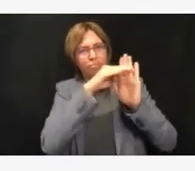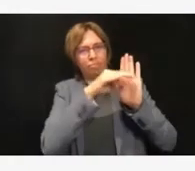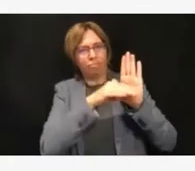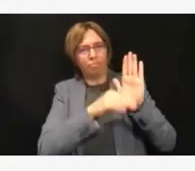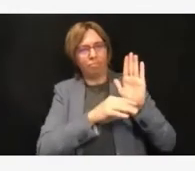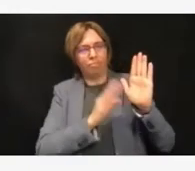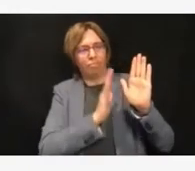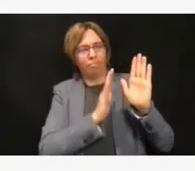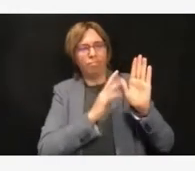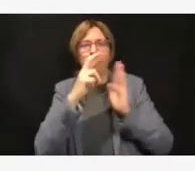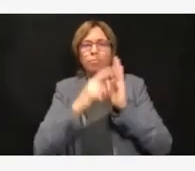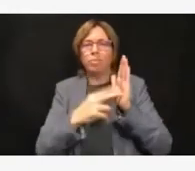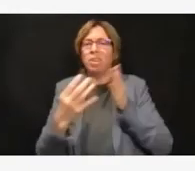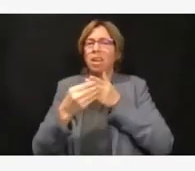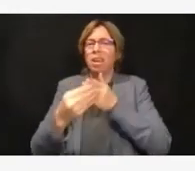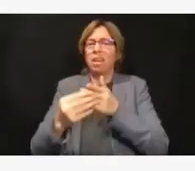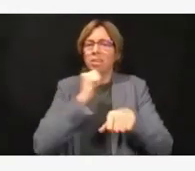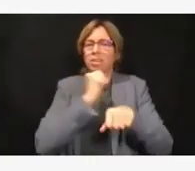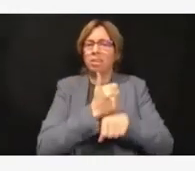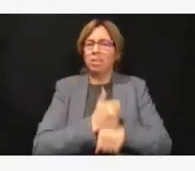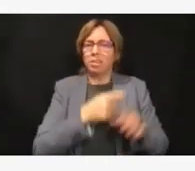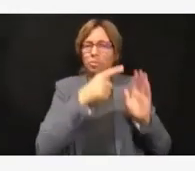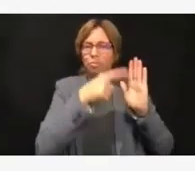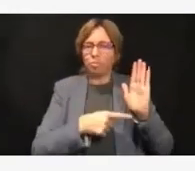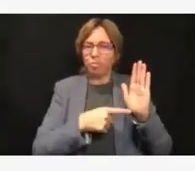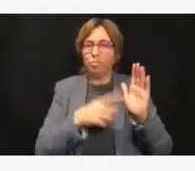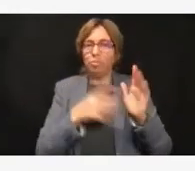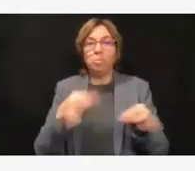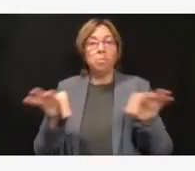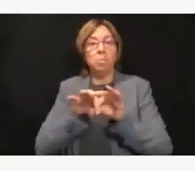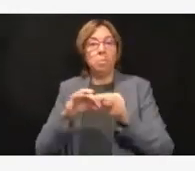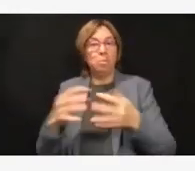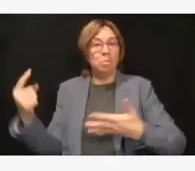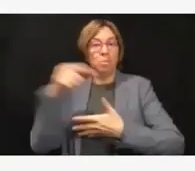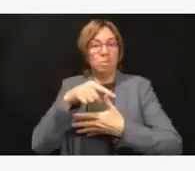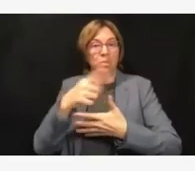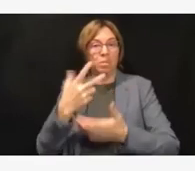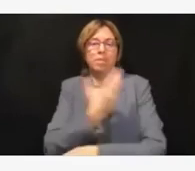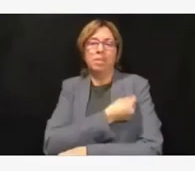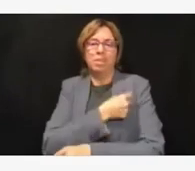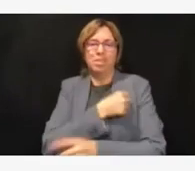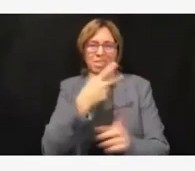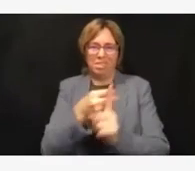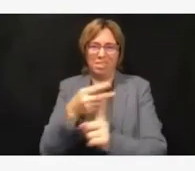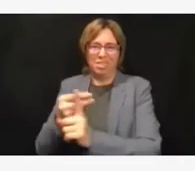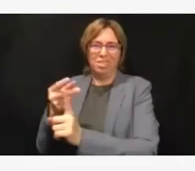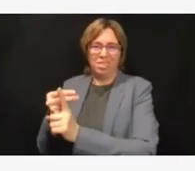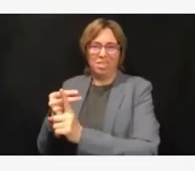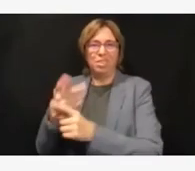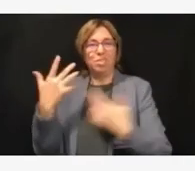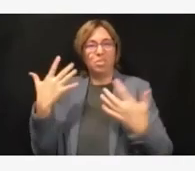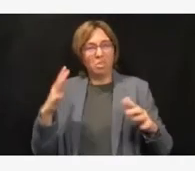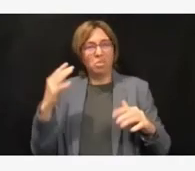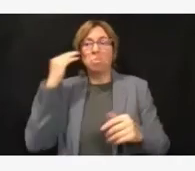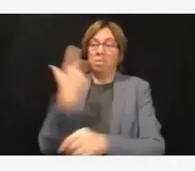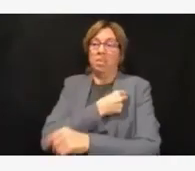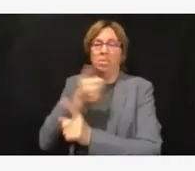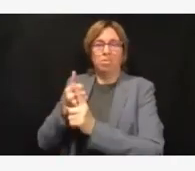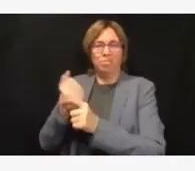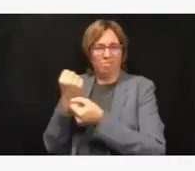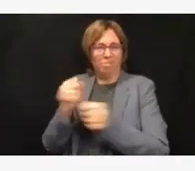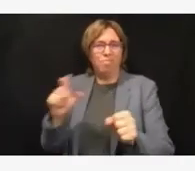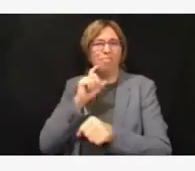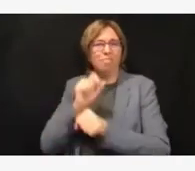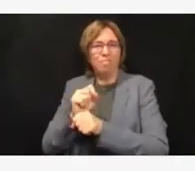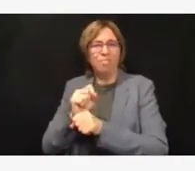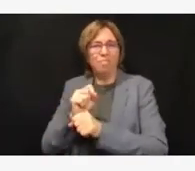We know for a fact that these vaccines are safe, and we know that they keep people from being seriously ill, being in